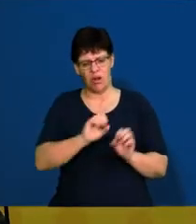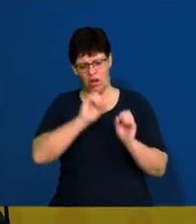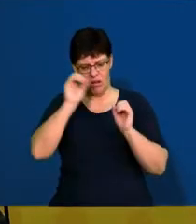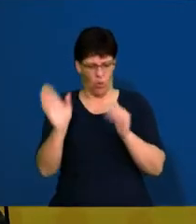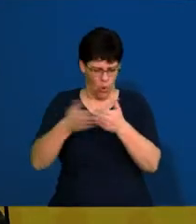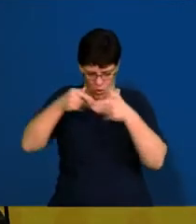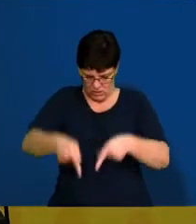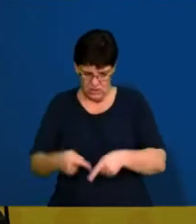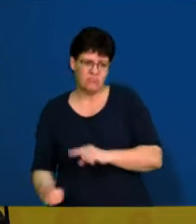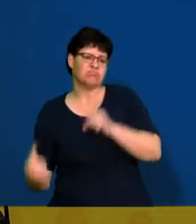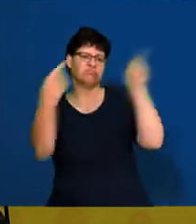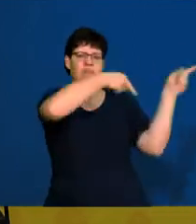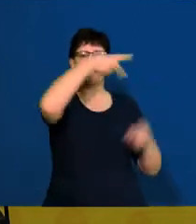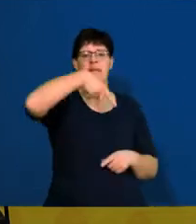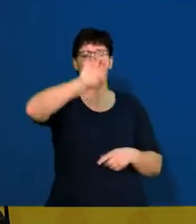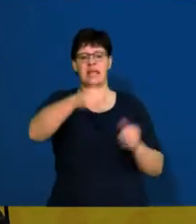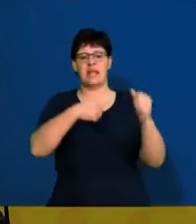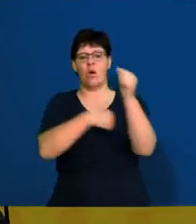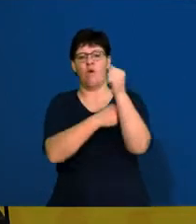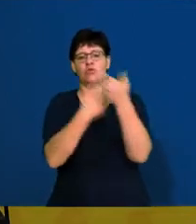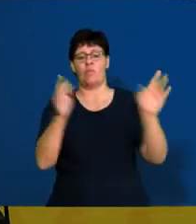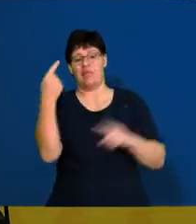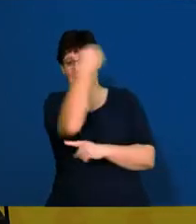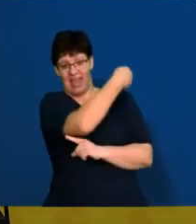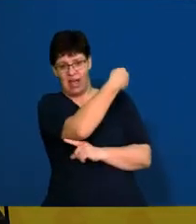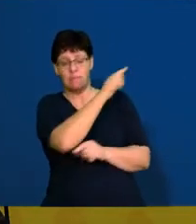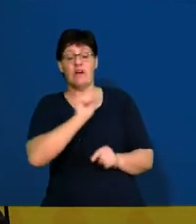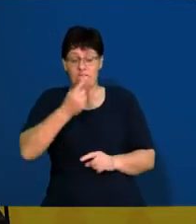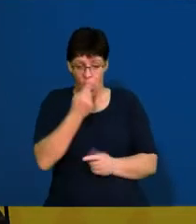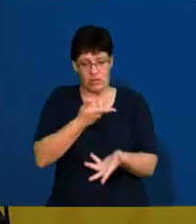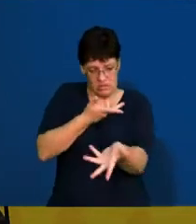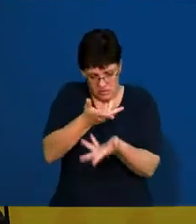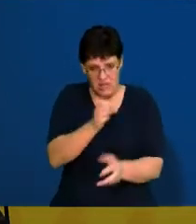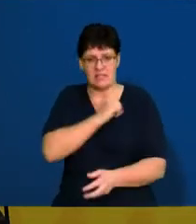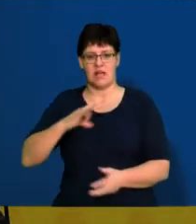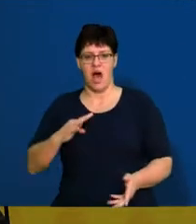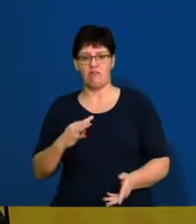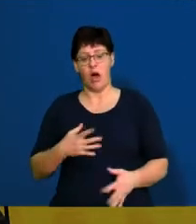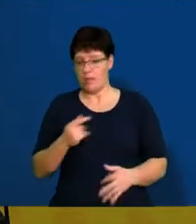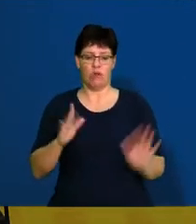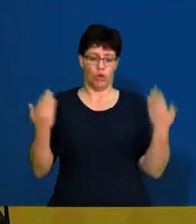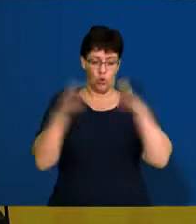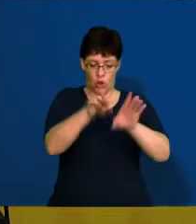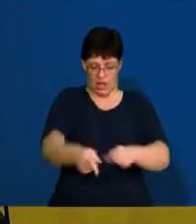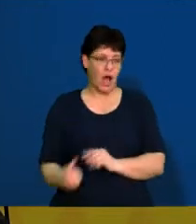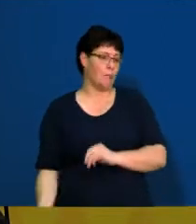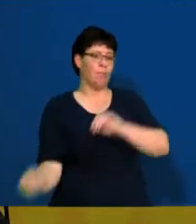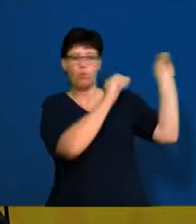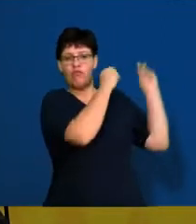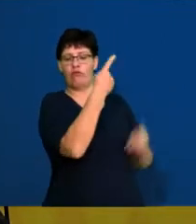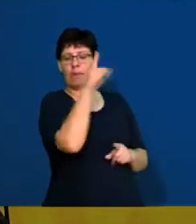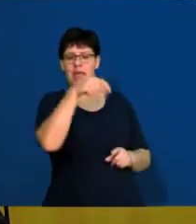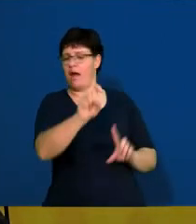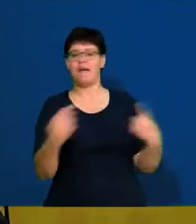to Port Elizabeth, they have to first discuss it with the employees. They can't just make decisions and